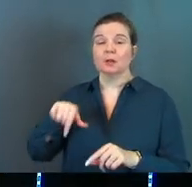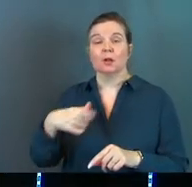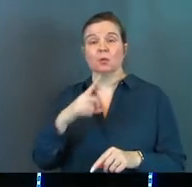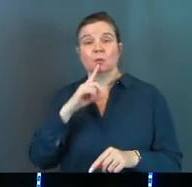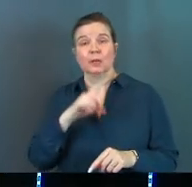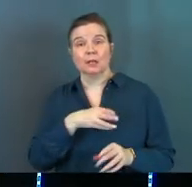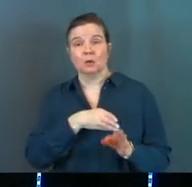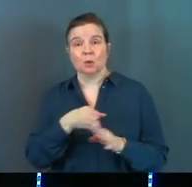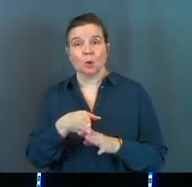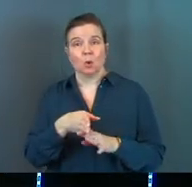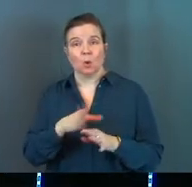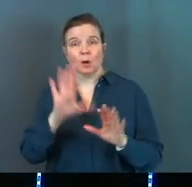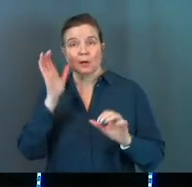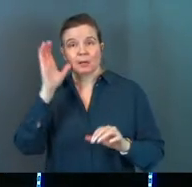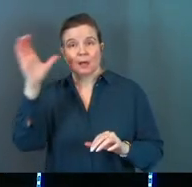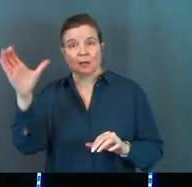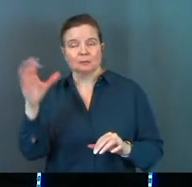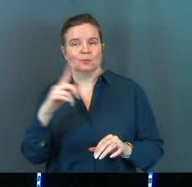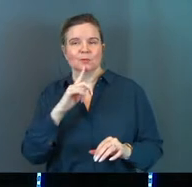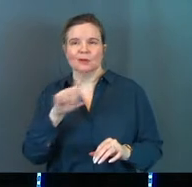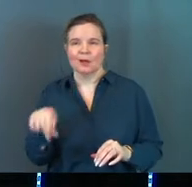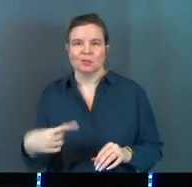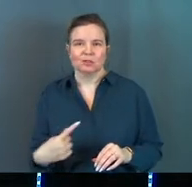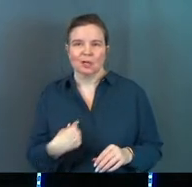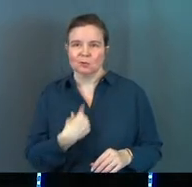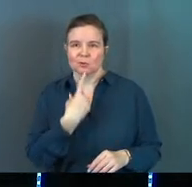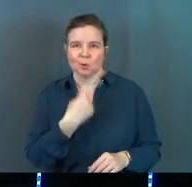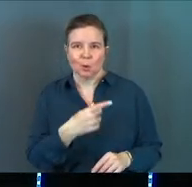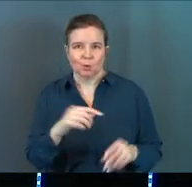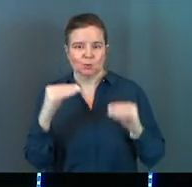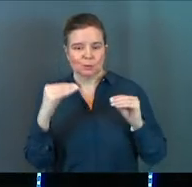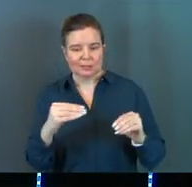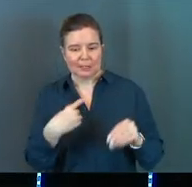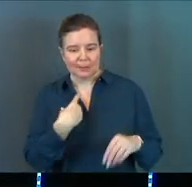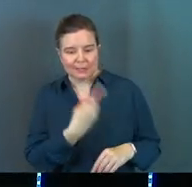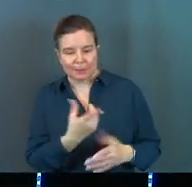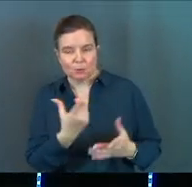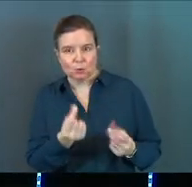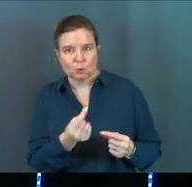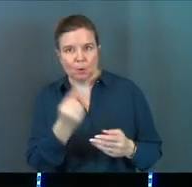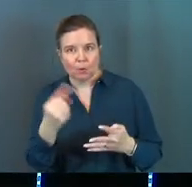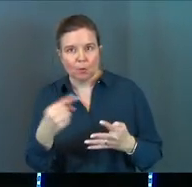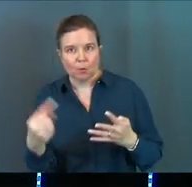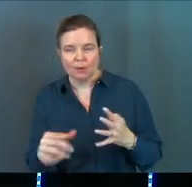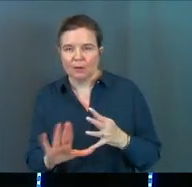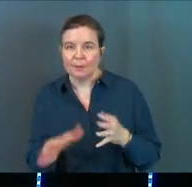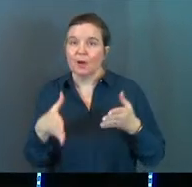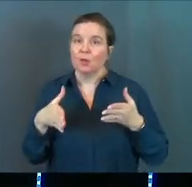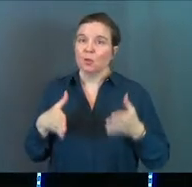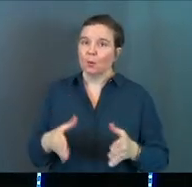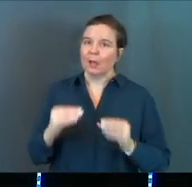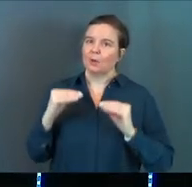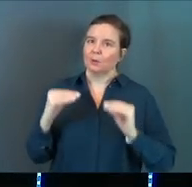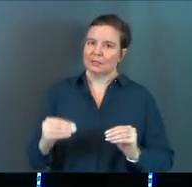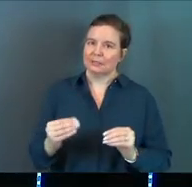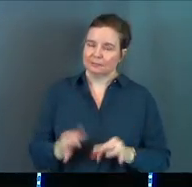really core concept in Scripture. We're not just told to train them and tell them what to do. The way that we do it matters.